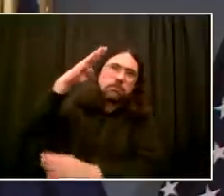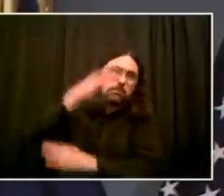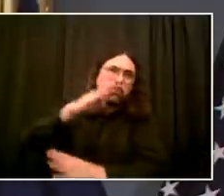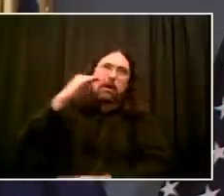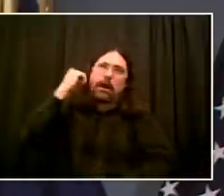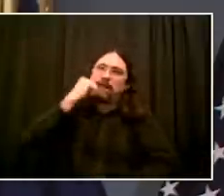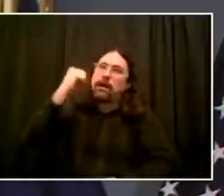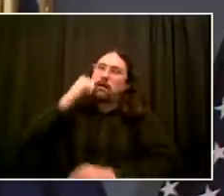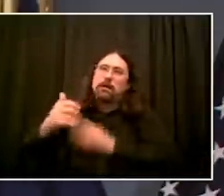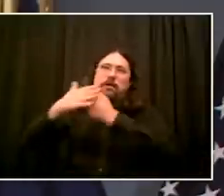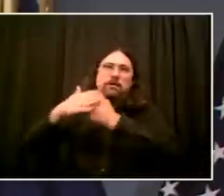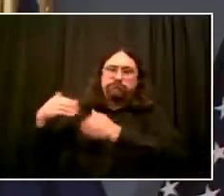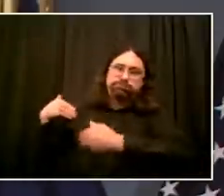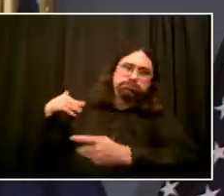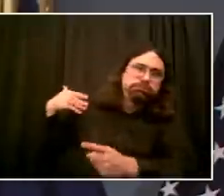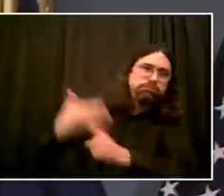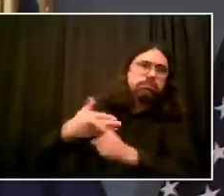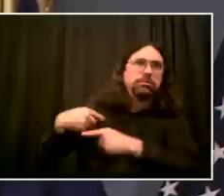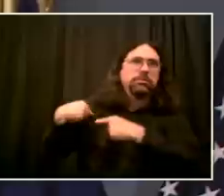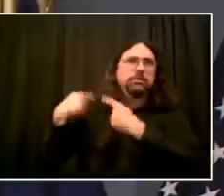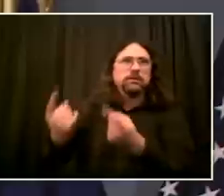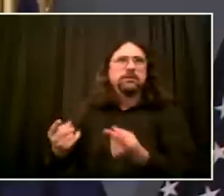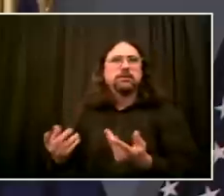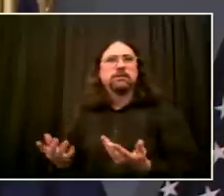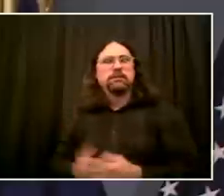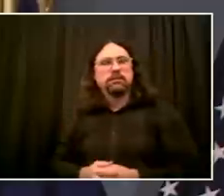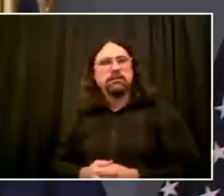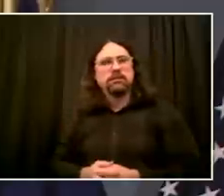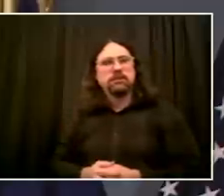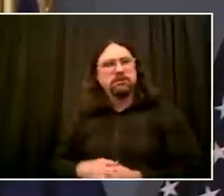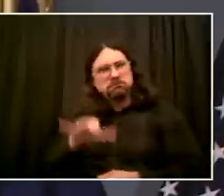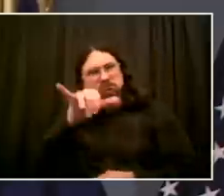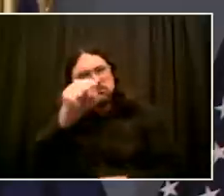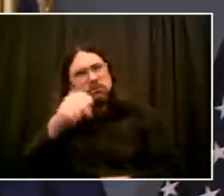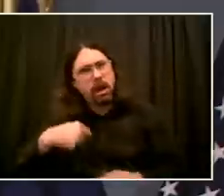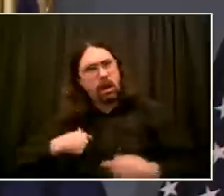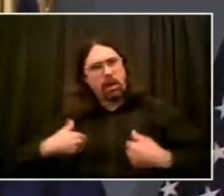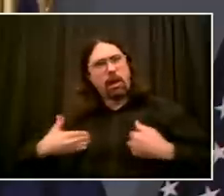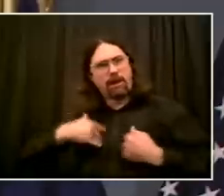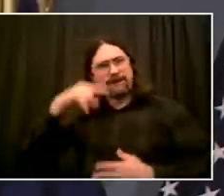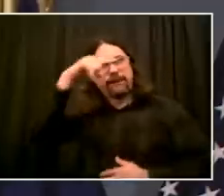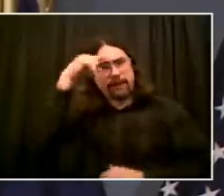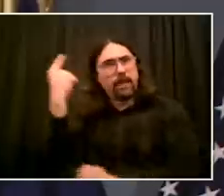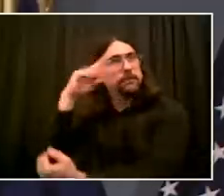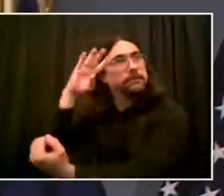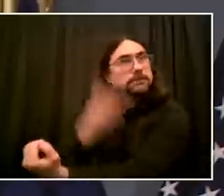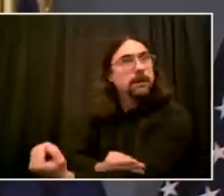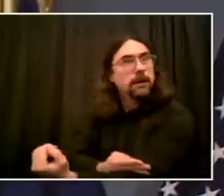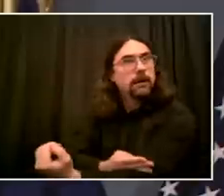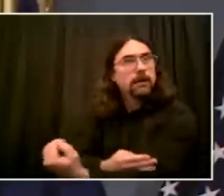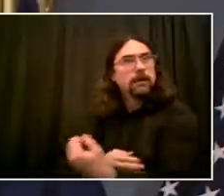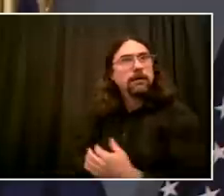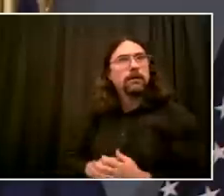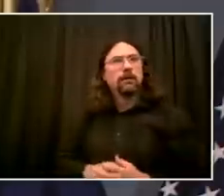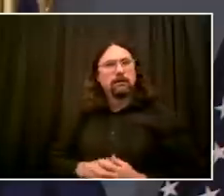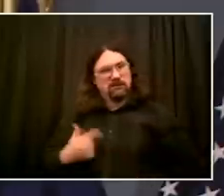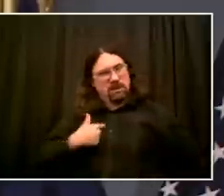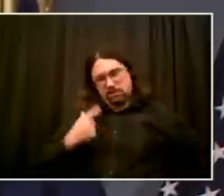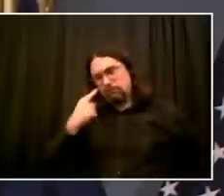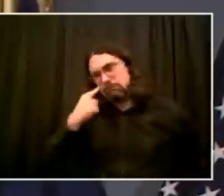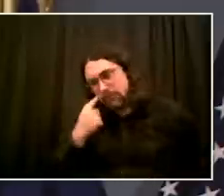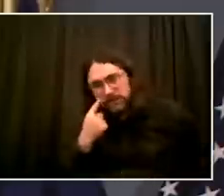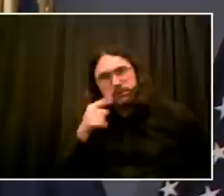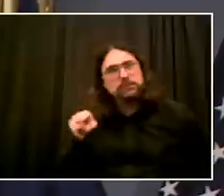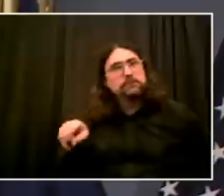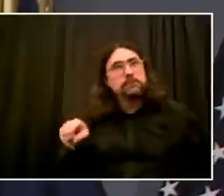And that's been an education, and nothing is more personal than protecting your own child. So seeing my own child discriminated against, seeing